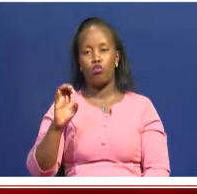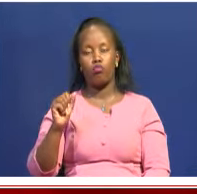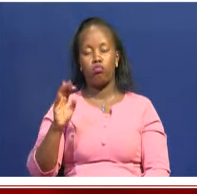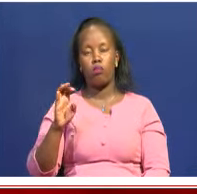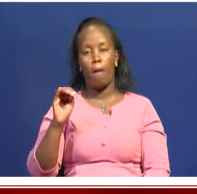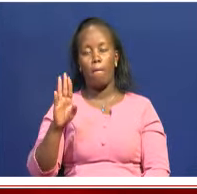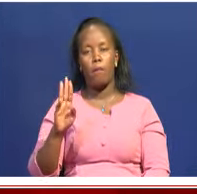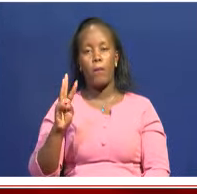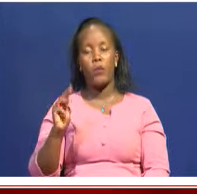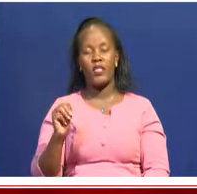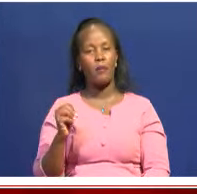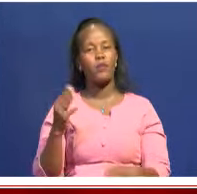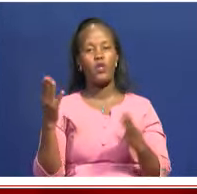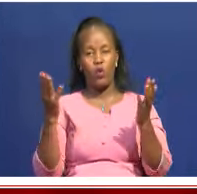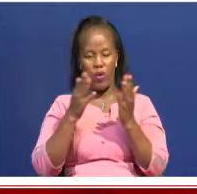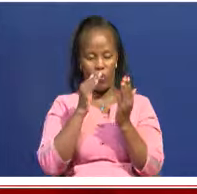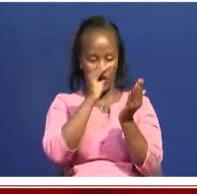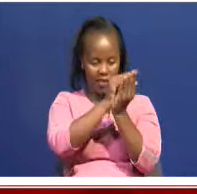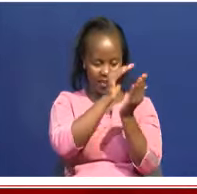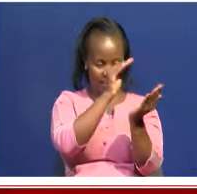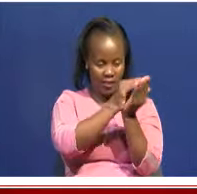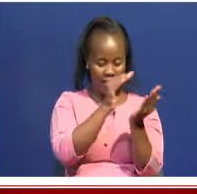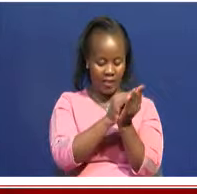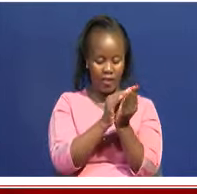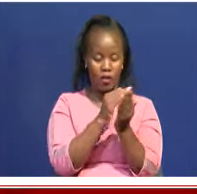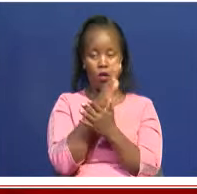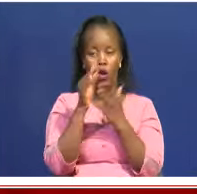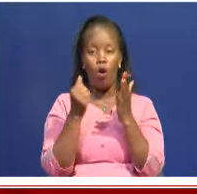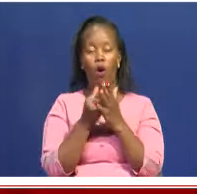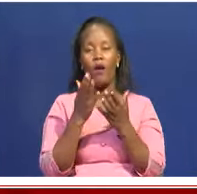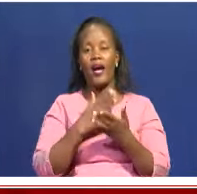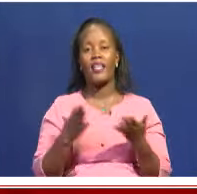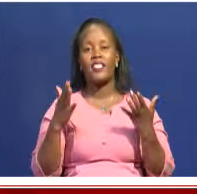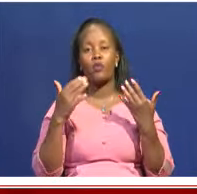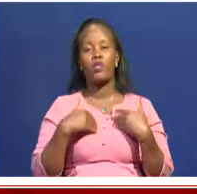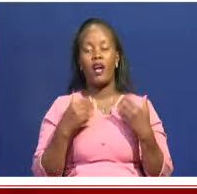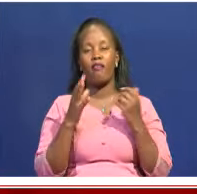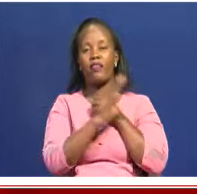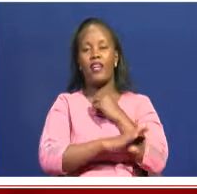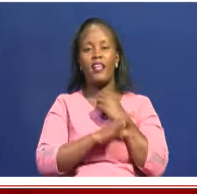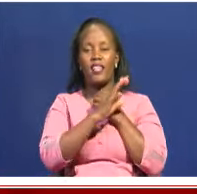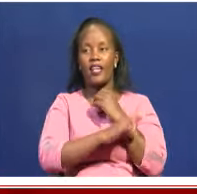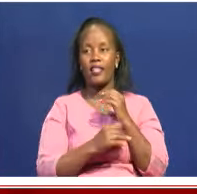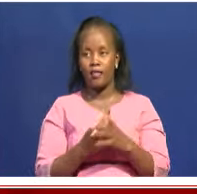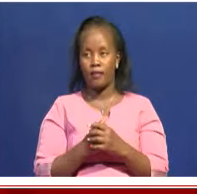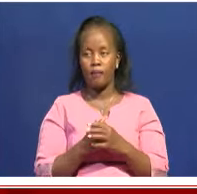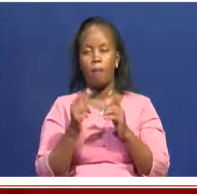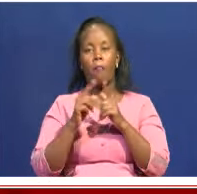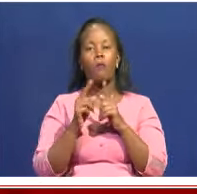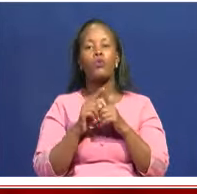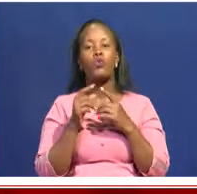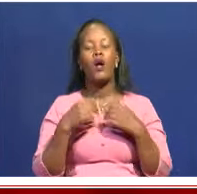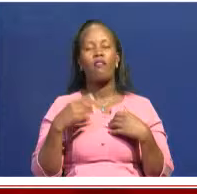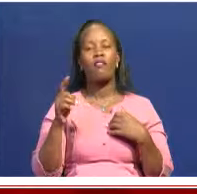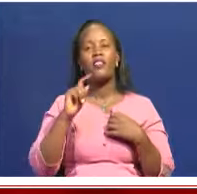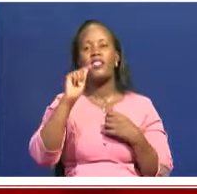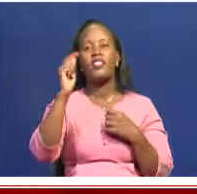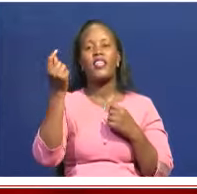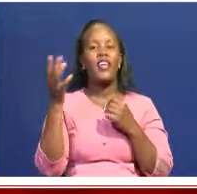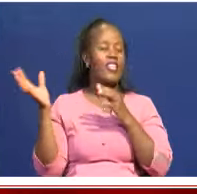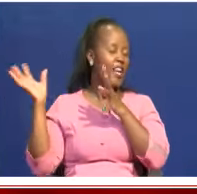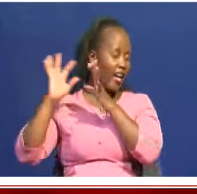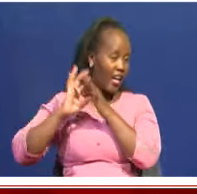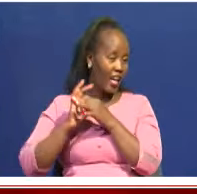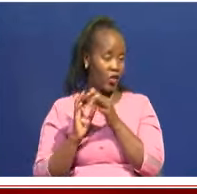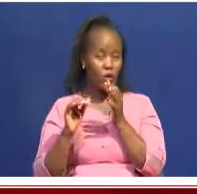heritage, the assets that we have as a country. We also have what we call the Kenya Cultural Center, where we have performances,